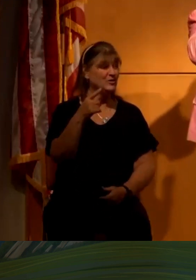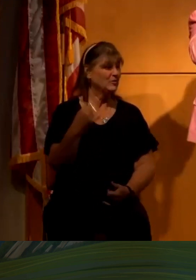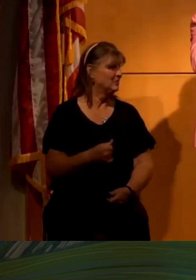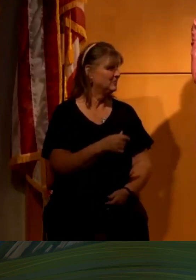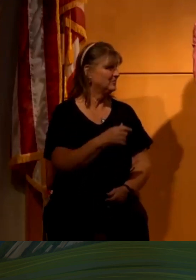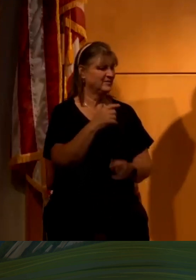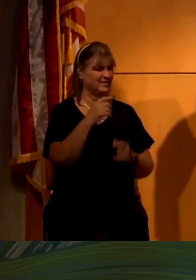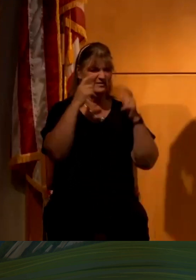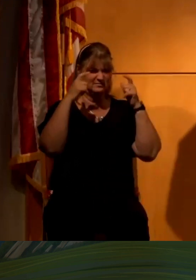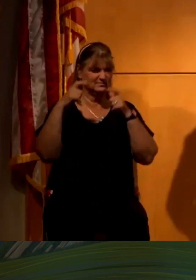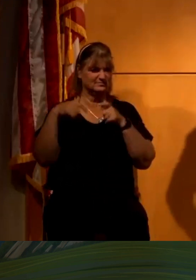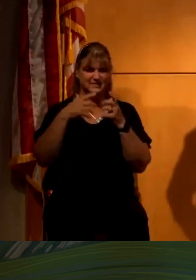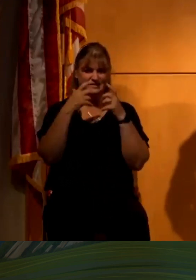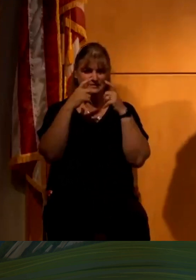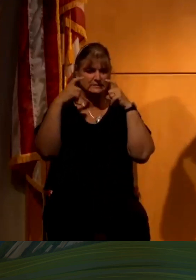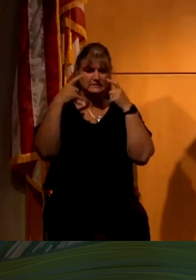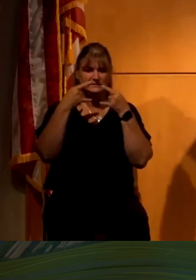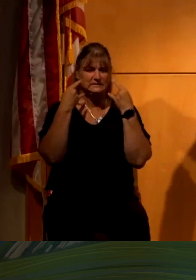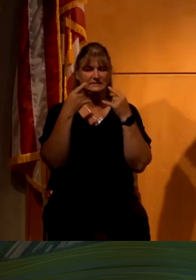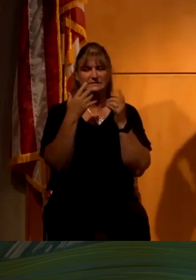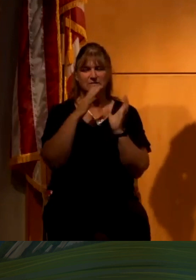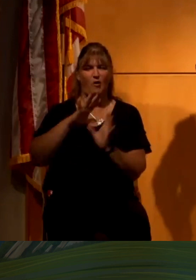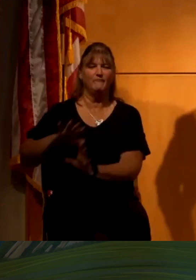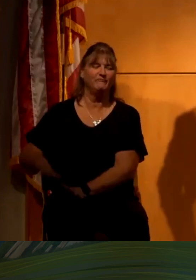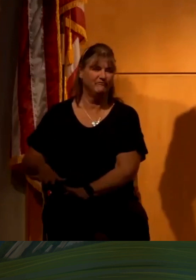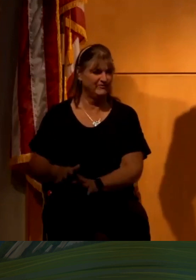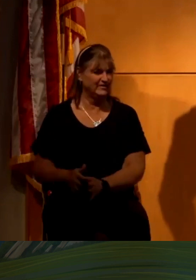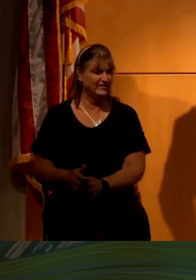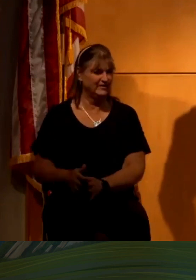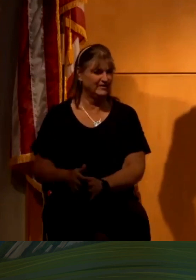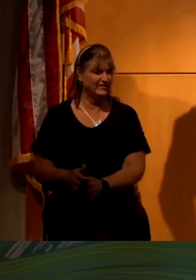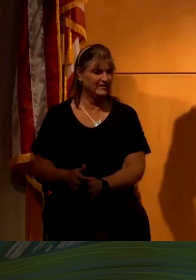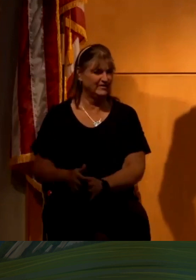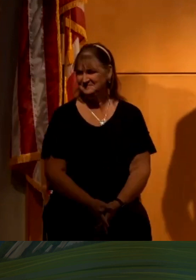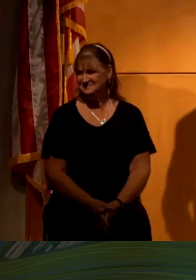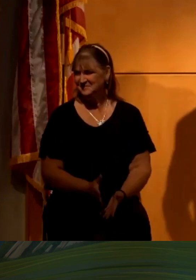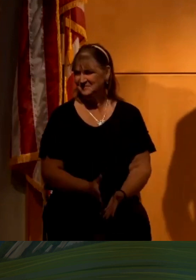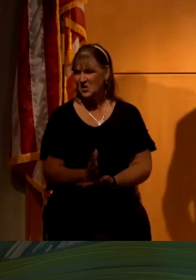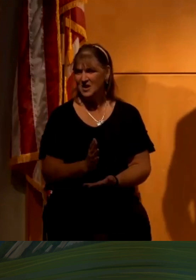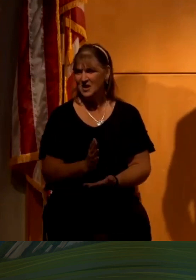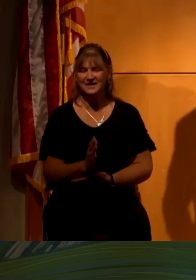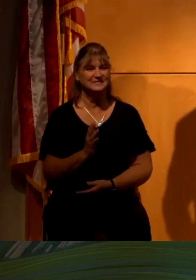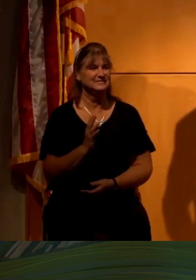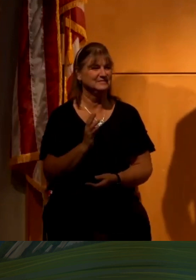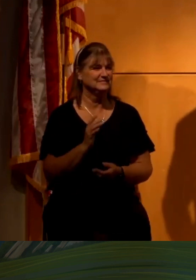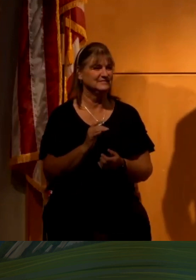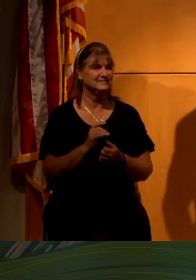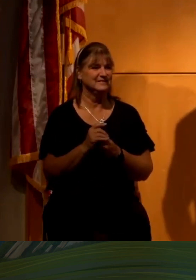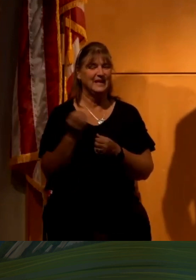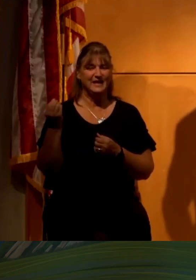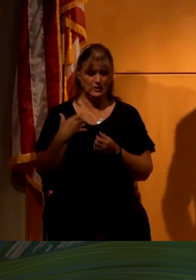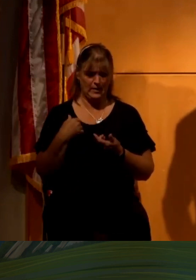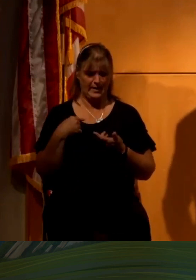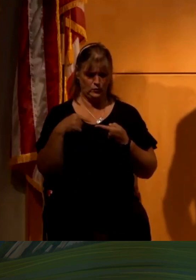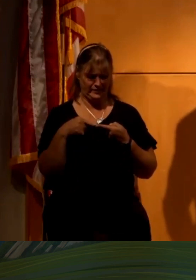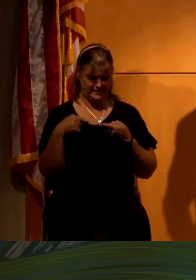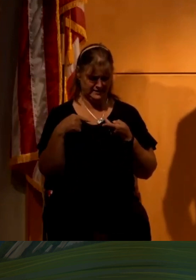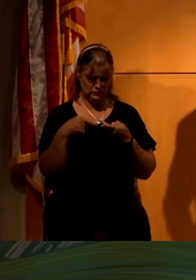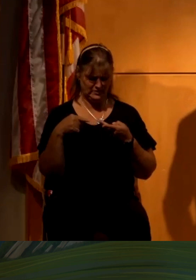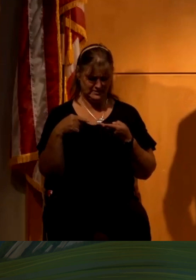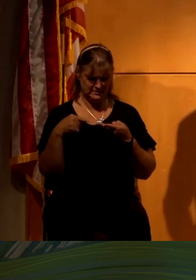Taking that off. I don't think I want to wear that while I'm doing this. All right. Now, I was told what to do. So I'll do this.